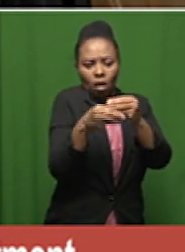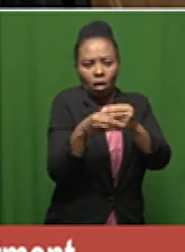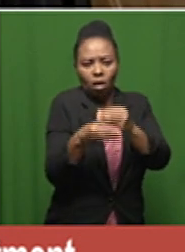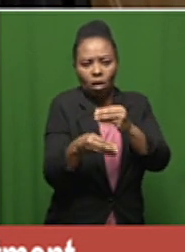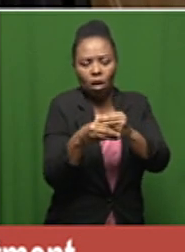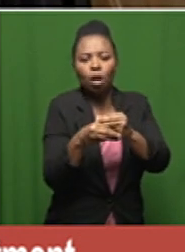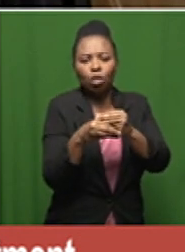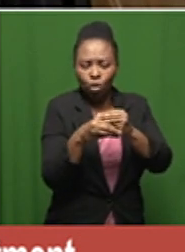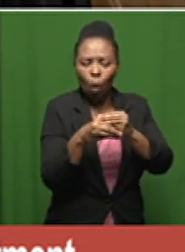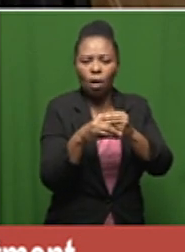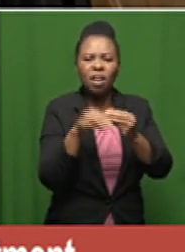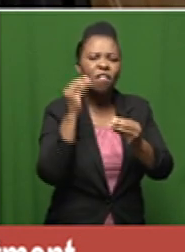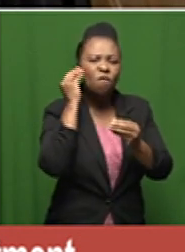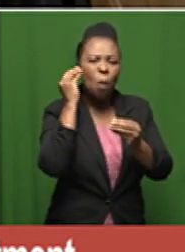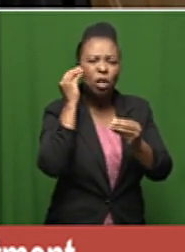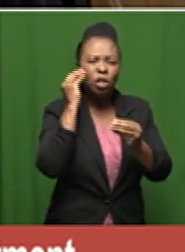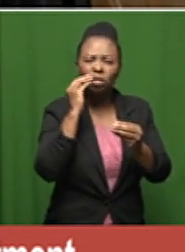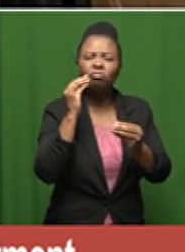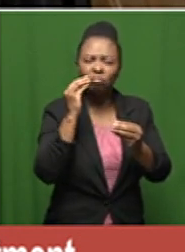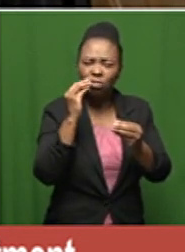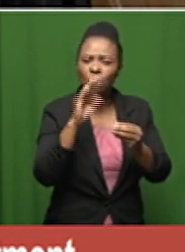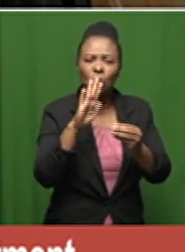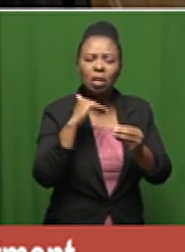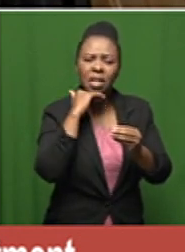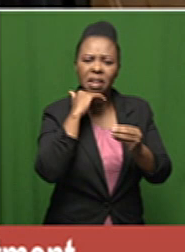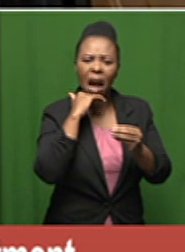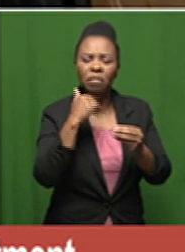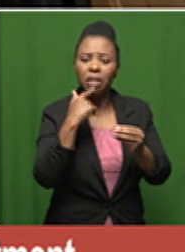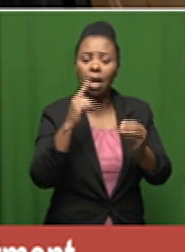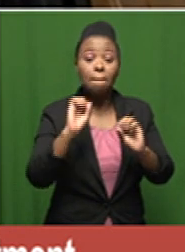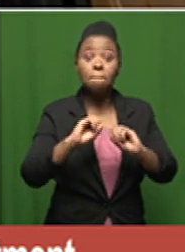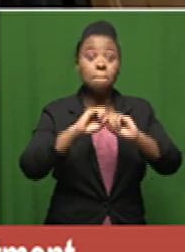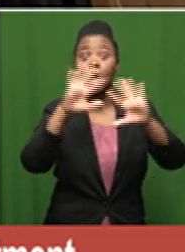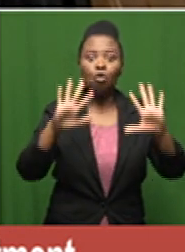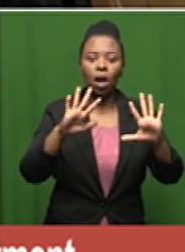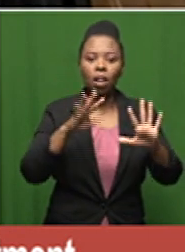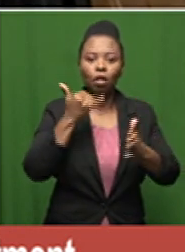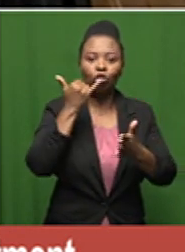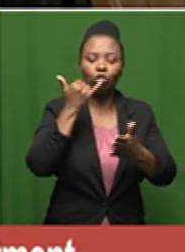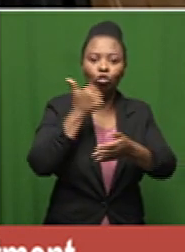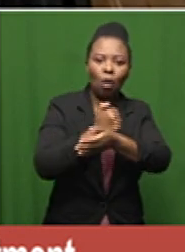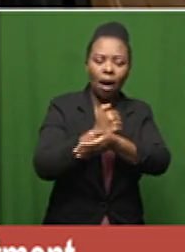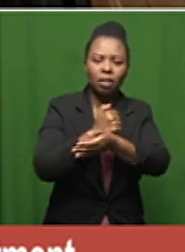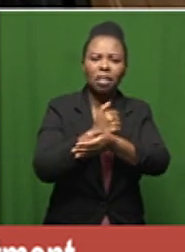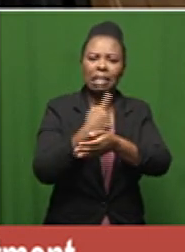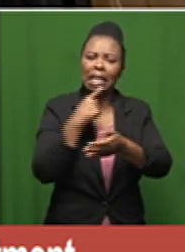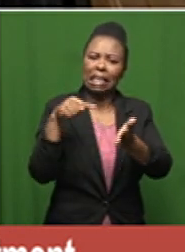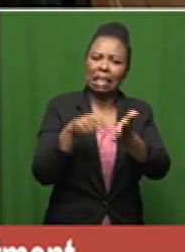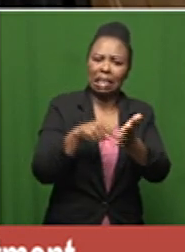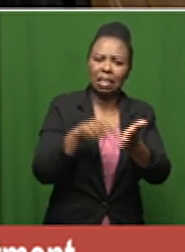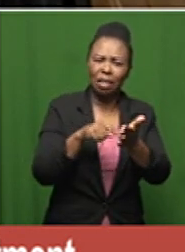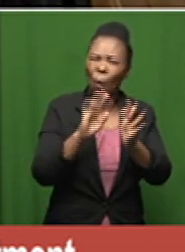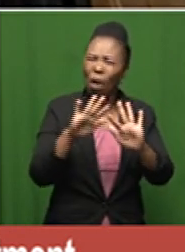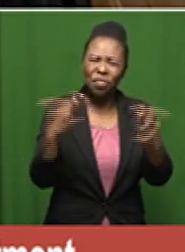is very very short where ivermectin perhaps or any one of these so-called miracle drugs have been used as what you call monotherapy without